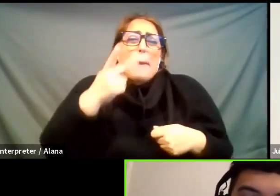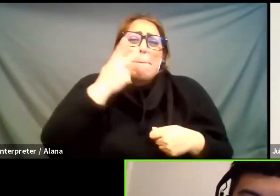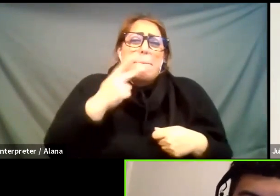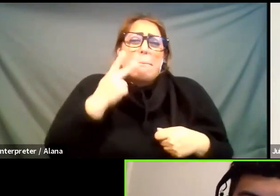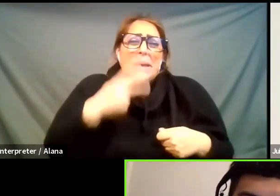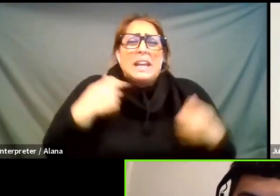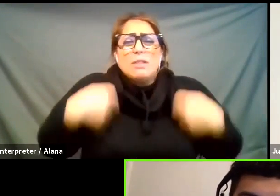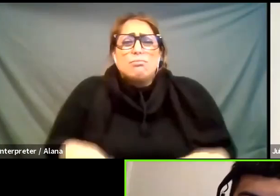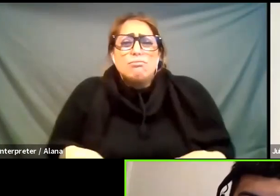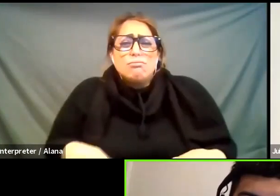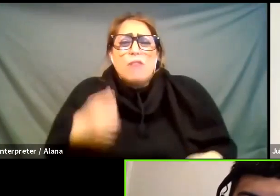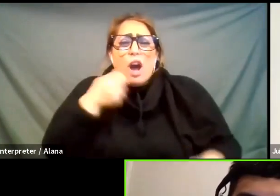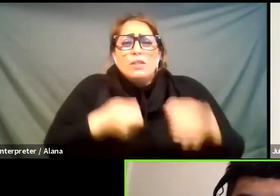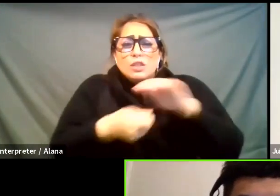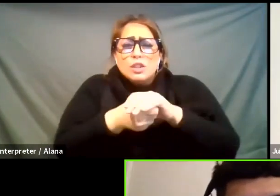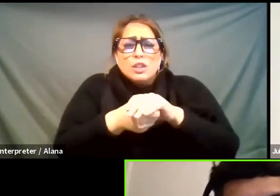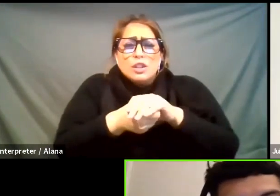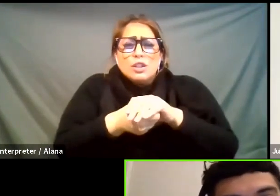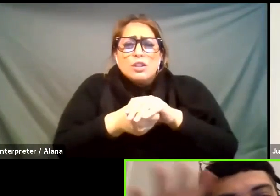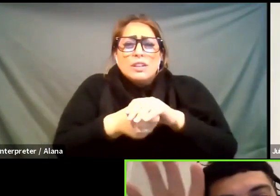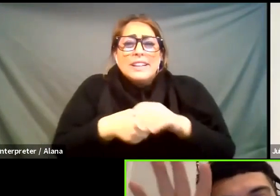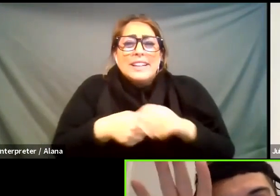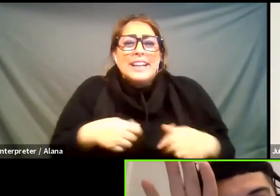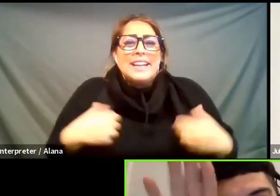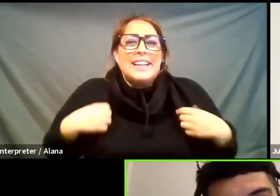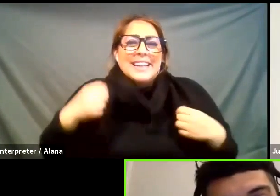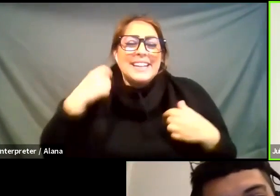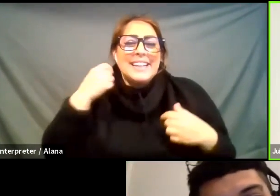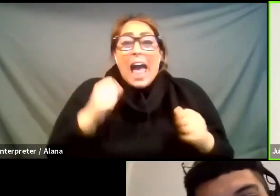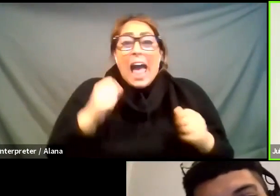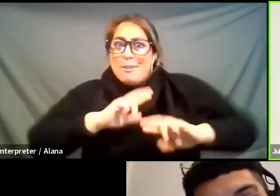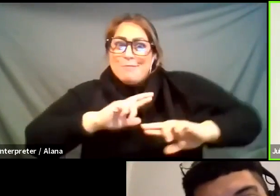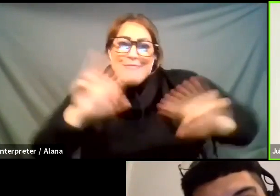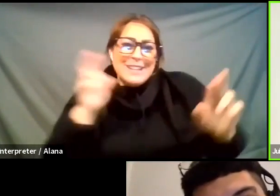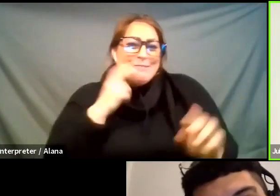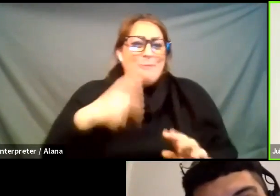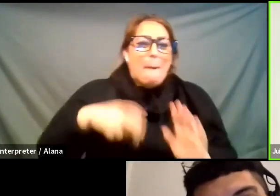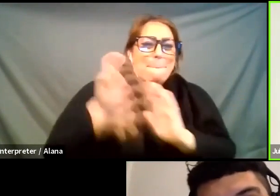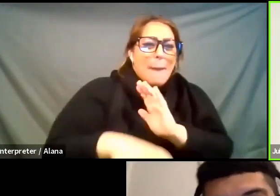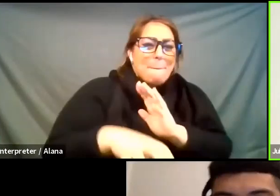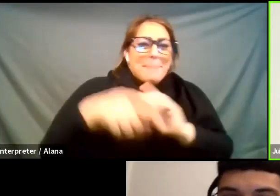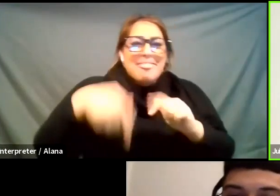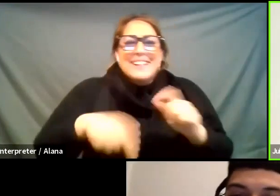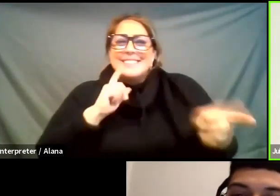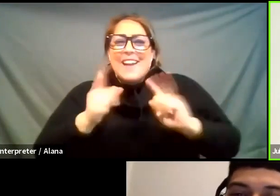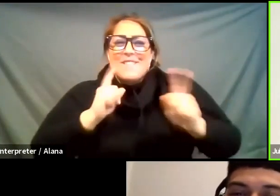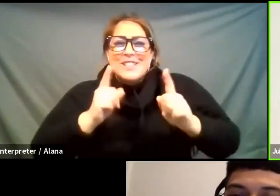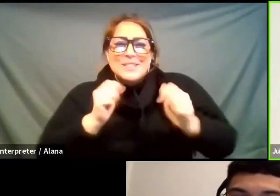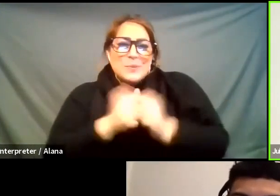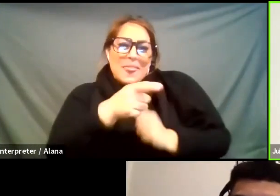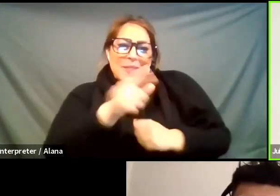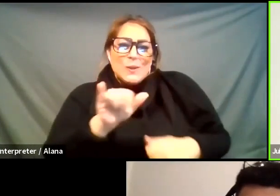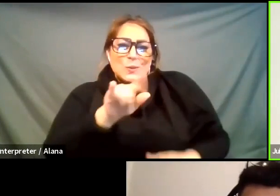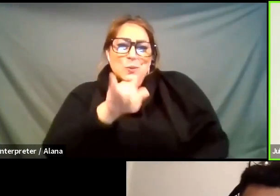i guess i'm ready to jump into this conversation together with julie